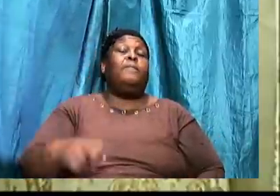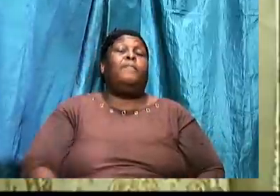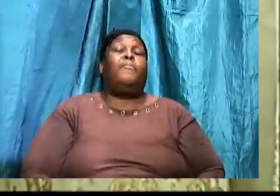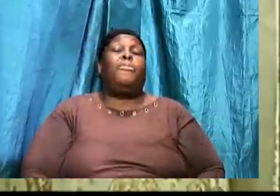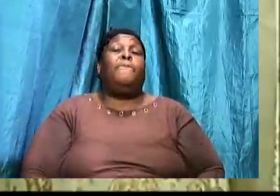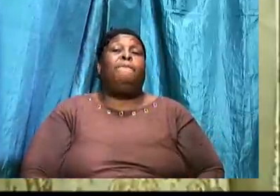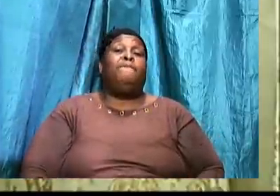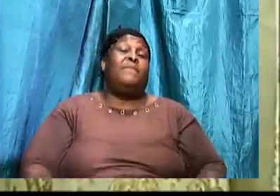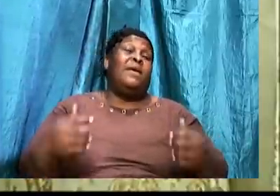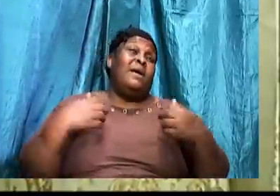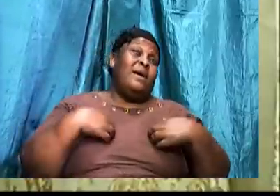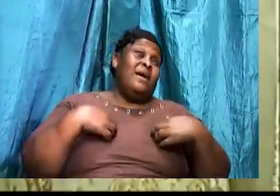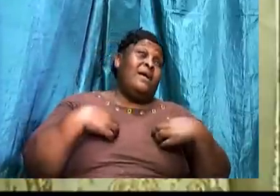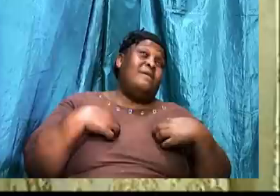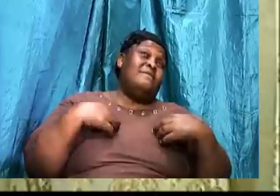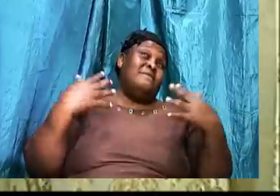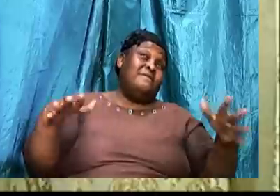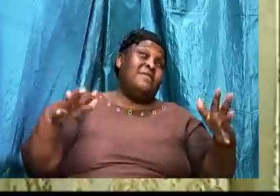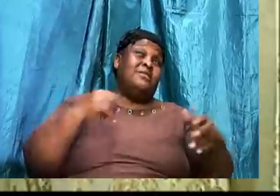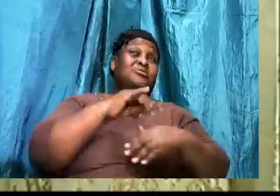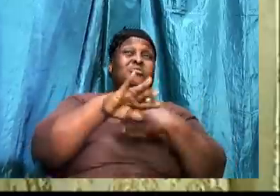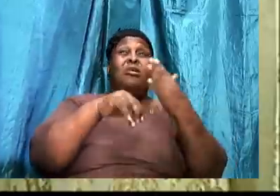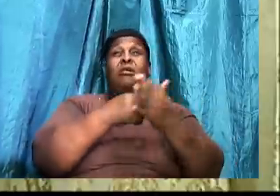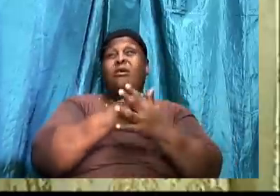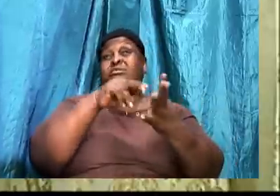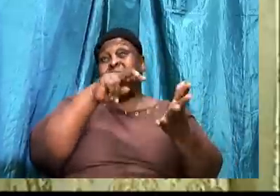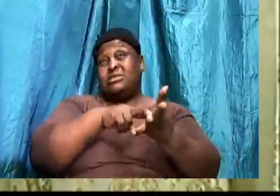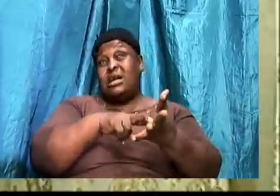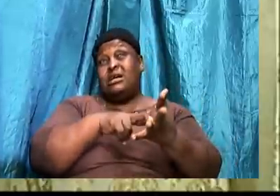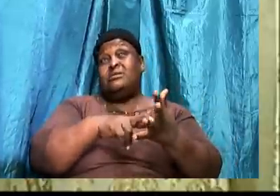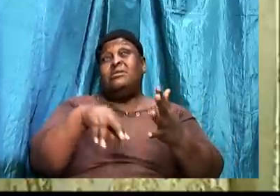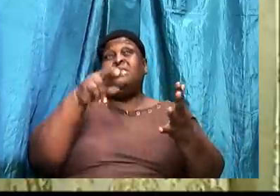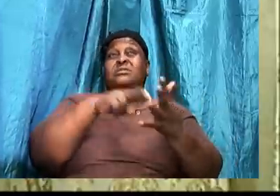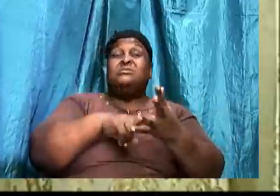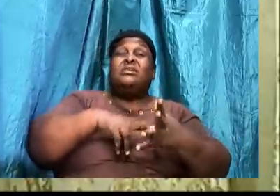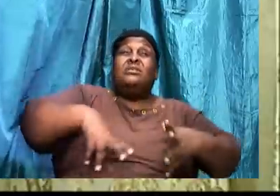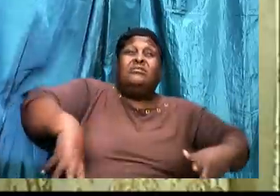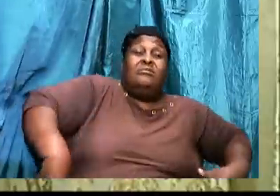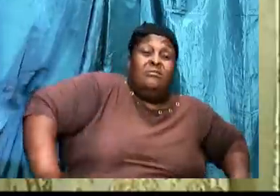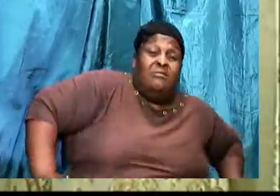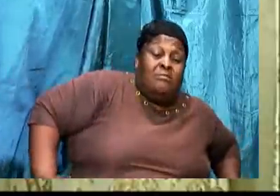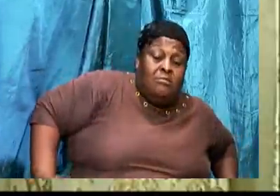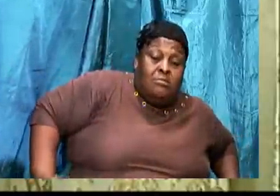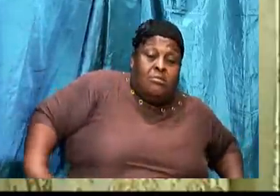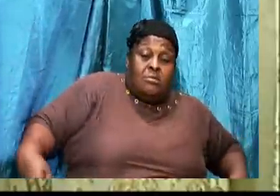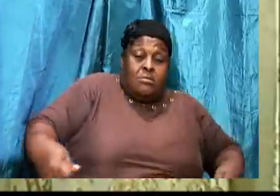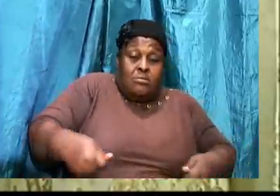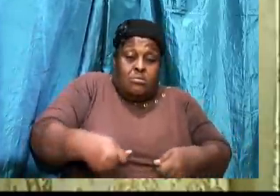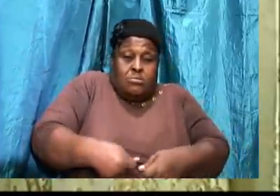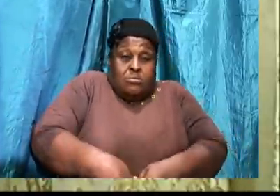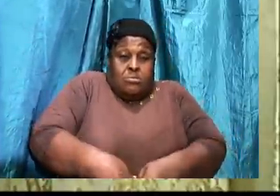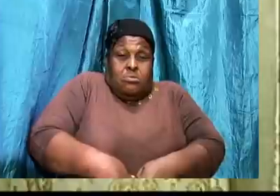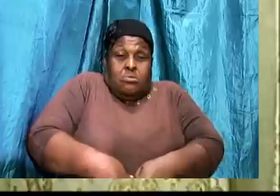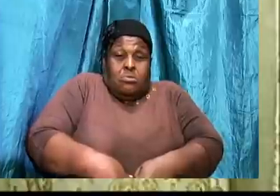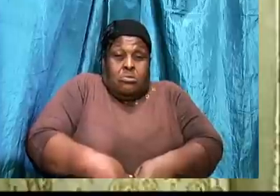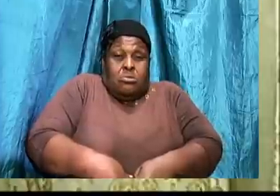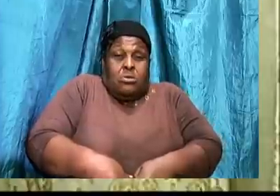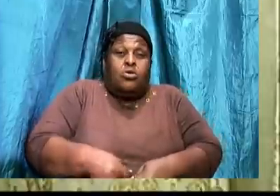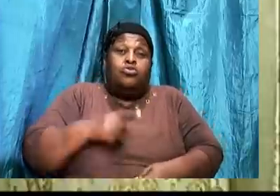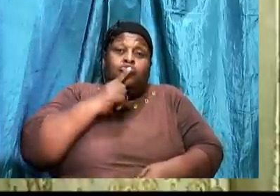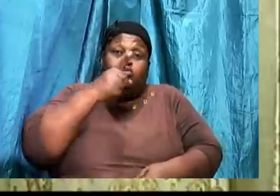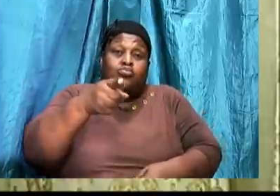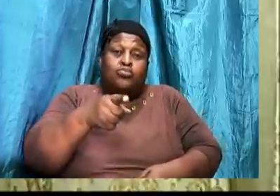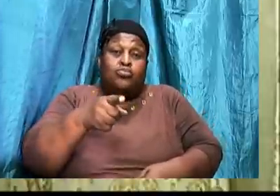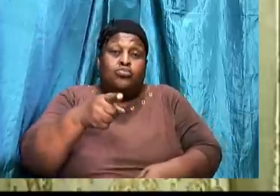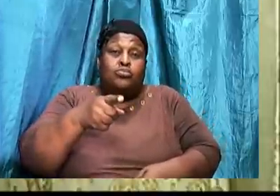Having done all to stand. Stand therefore. Having your loins. Girt about with truth. Let us be